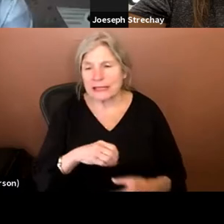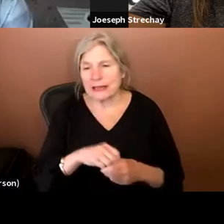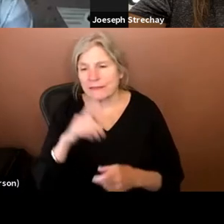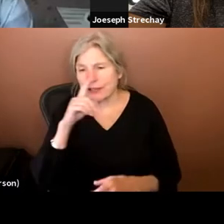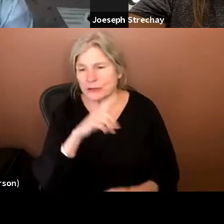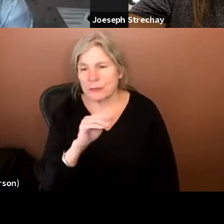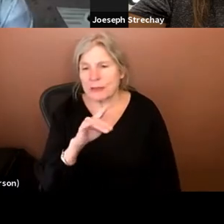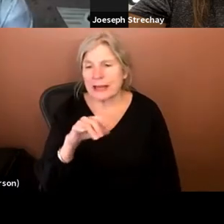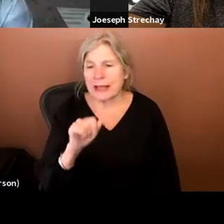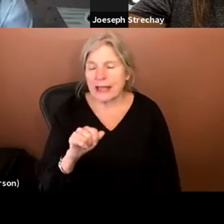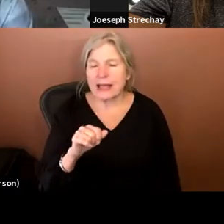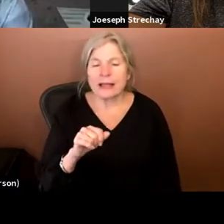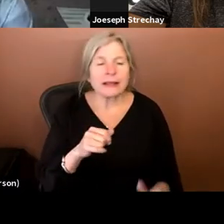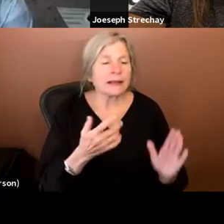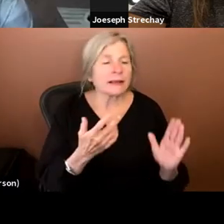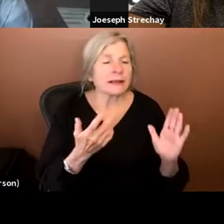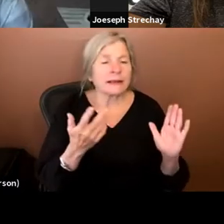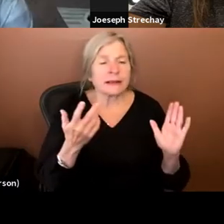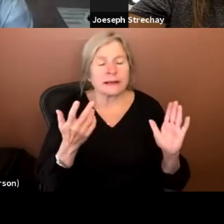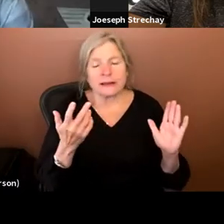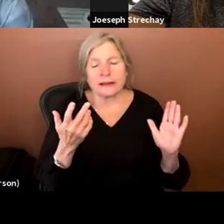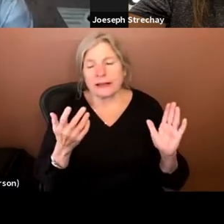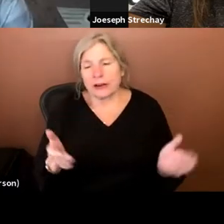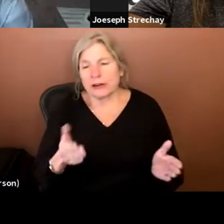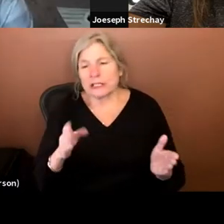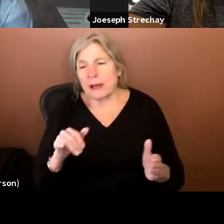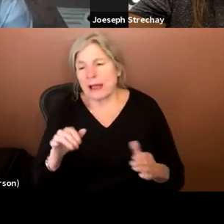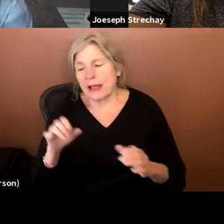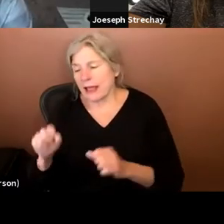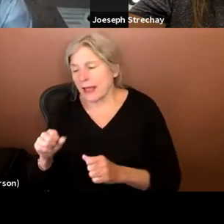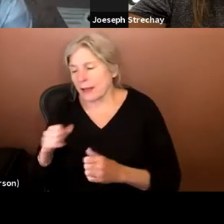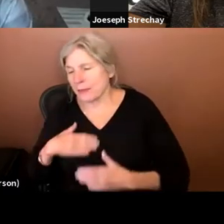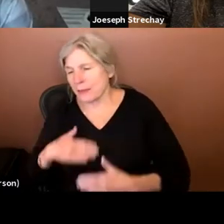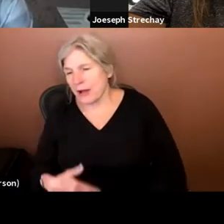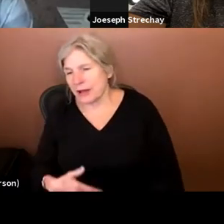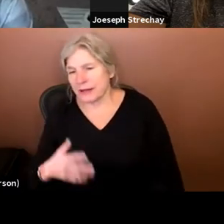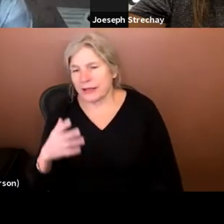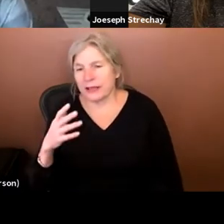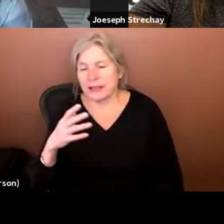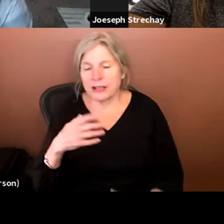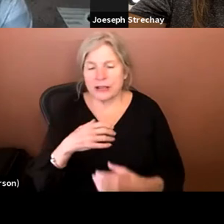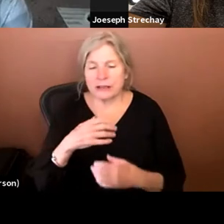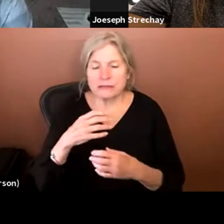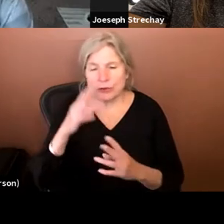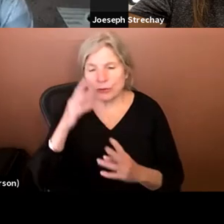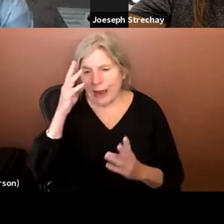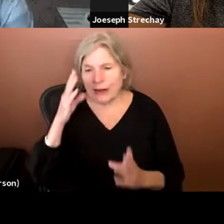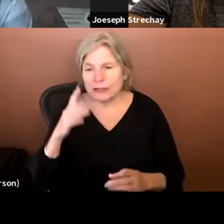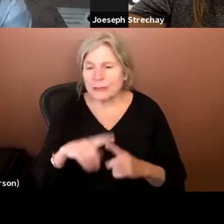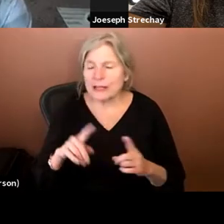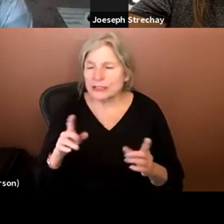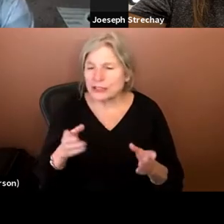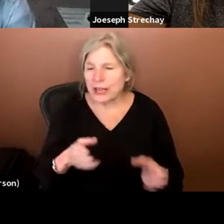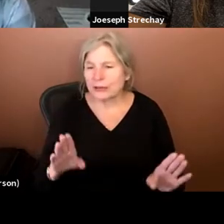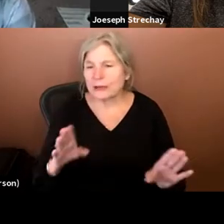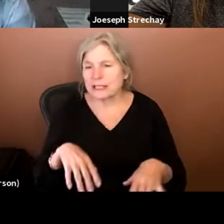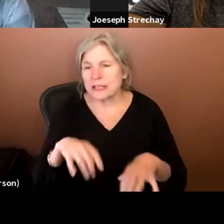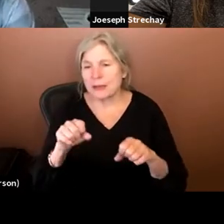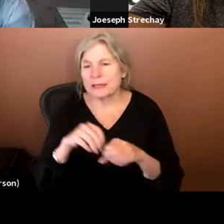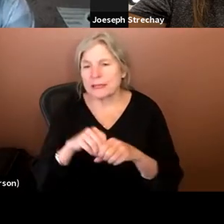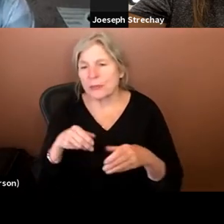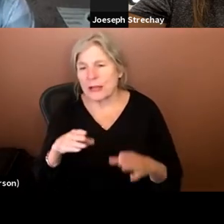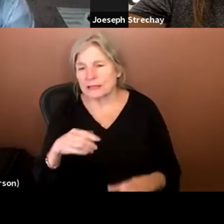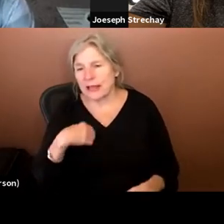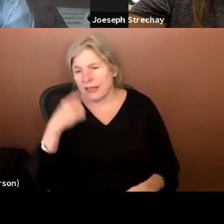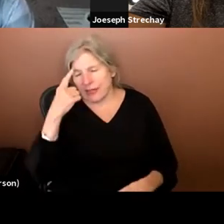uh, perpetrated by able-bodied creators, but also, you know, just sort of generally adopted in ways that I